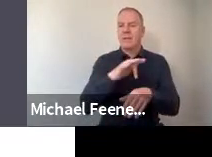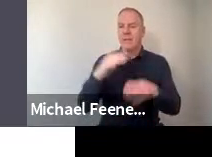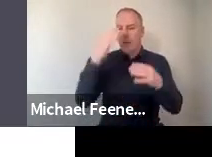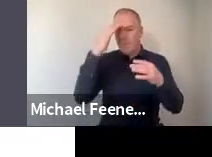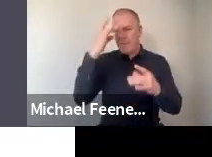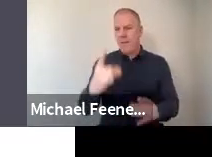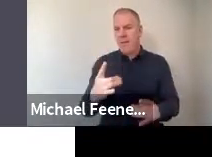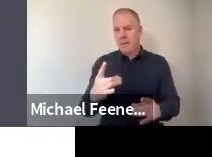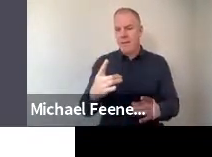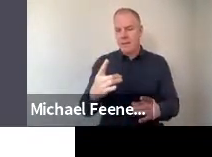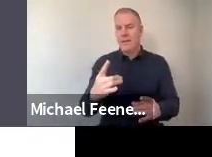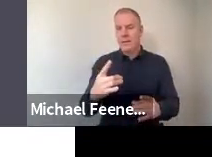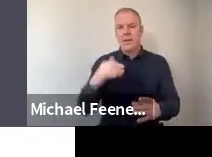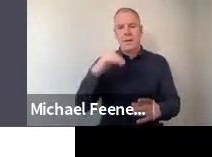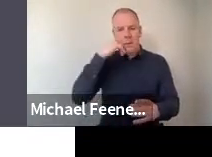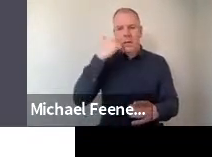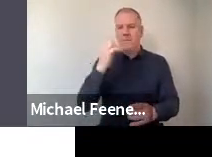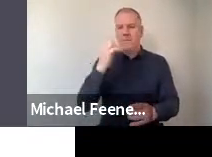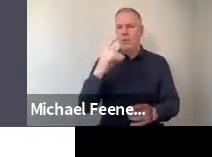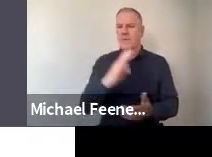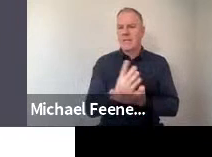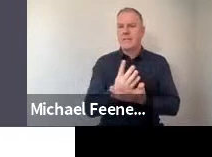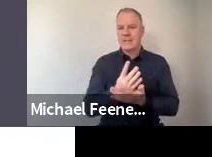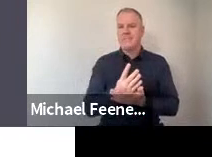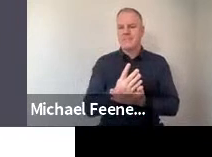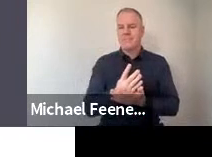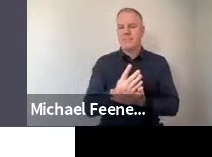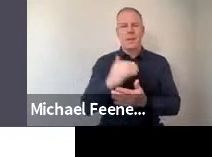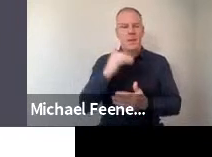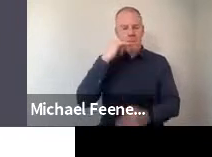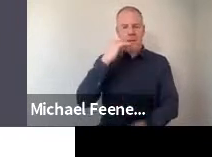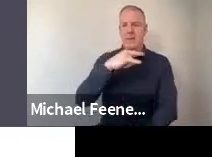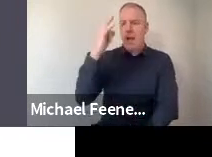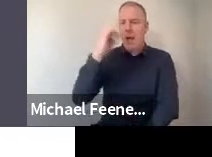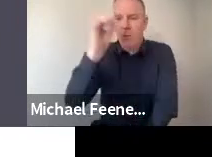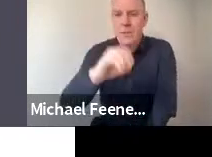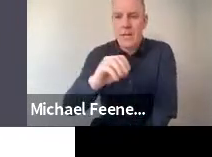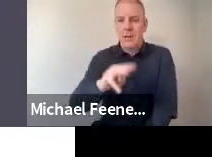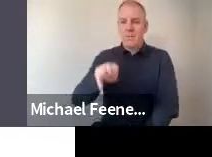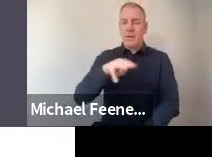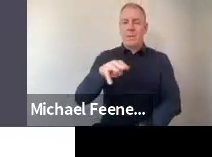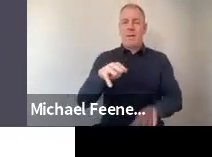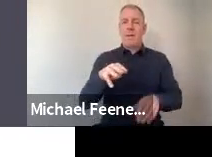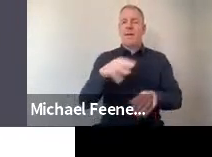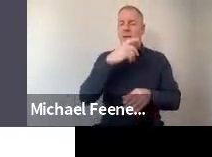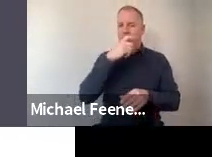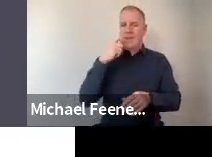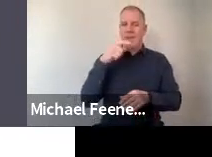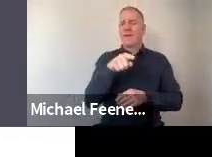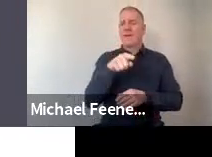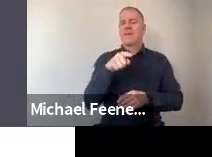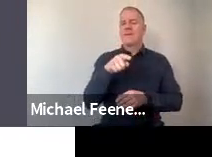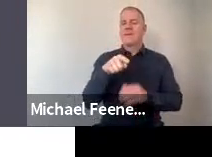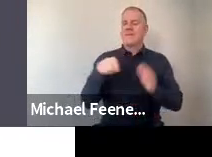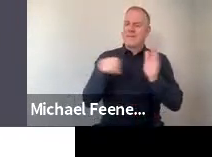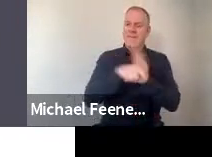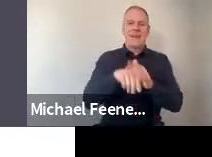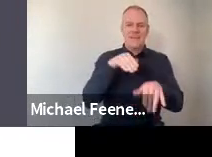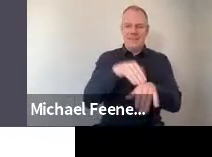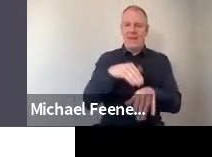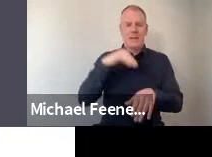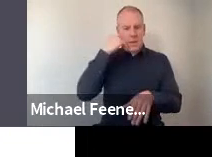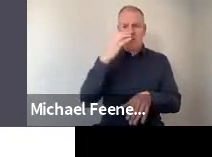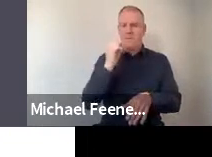emerging from COVID-19 with such a high percentage of people reporting that they have been negatively affected